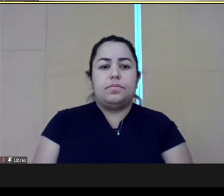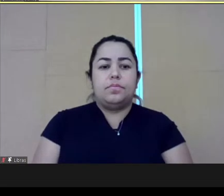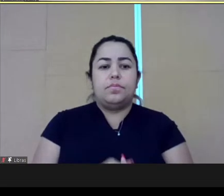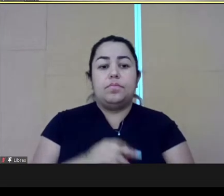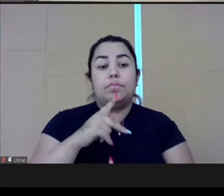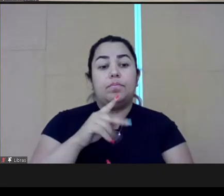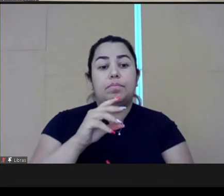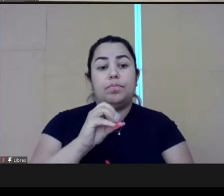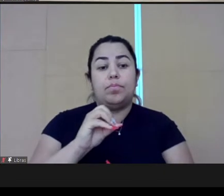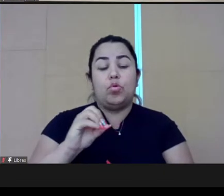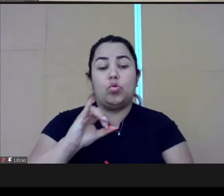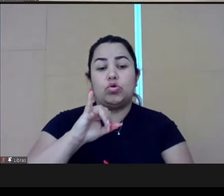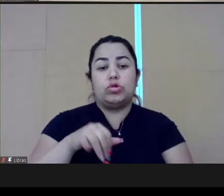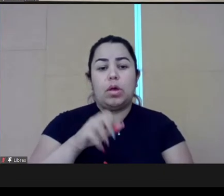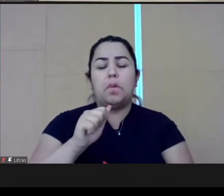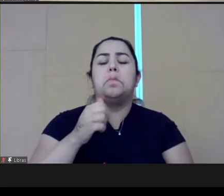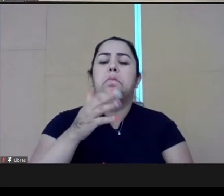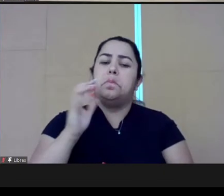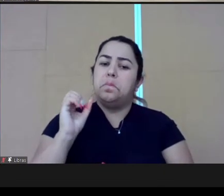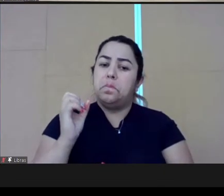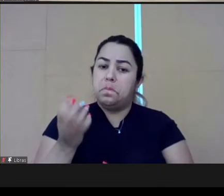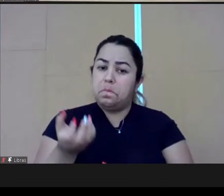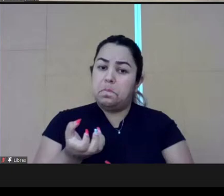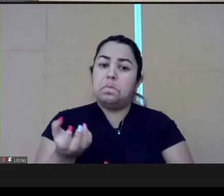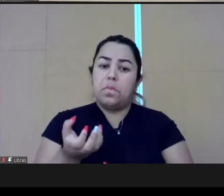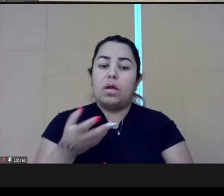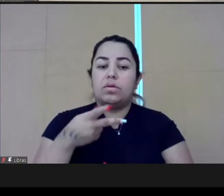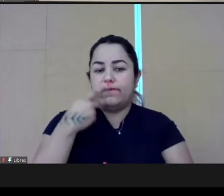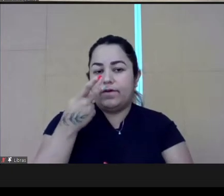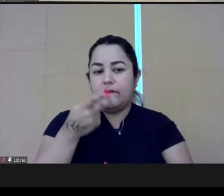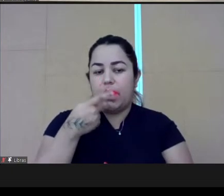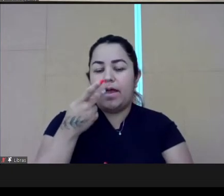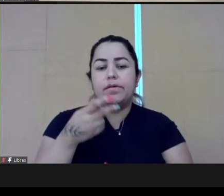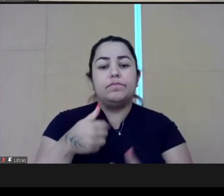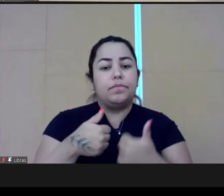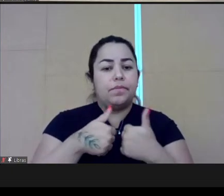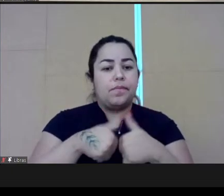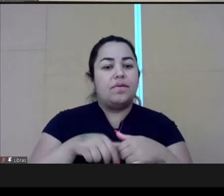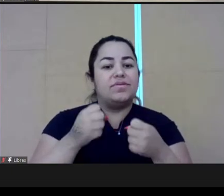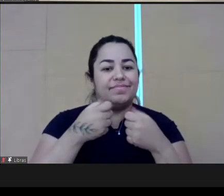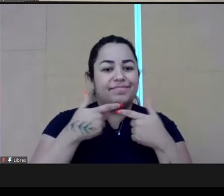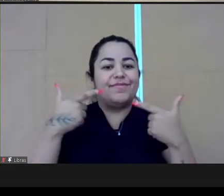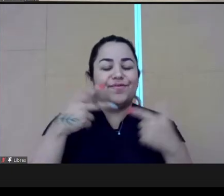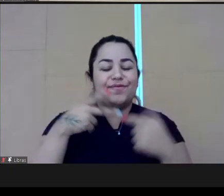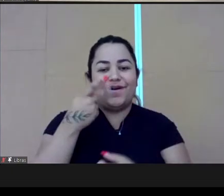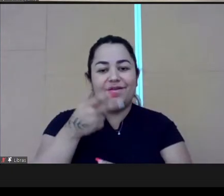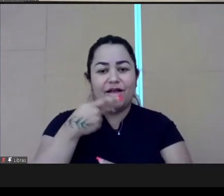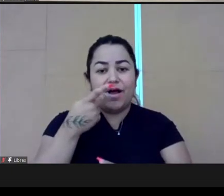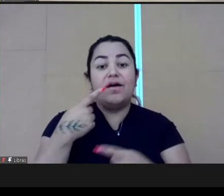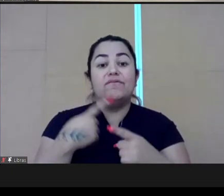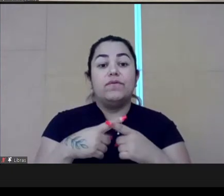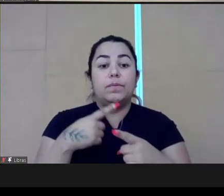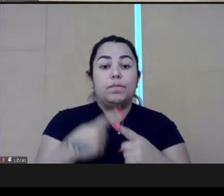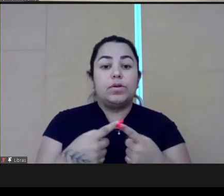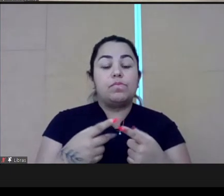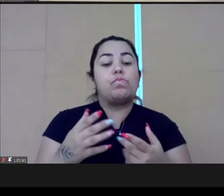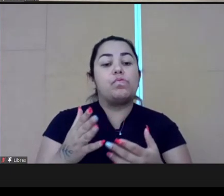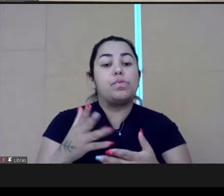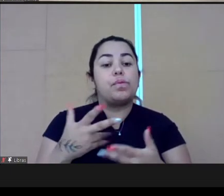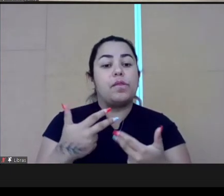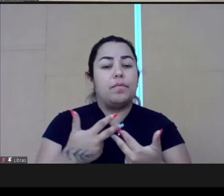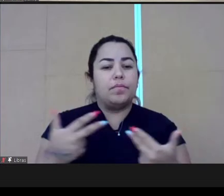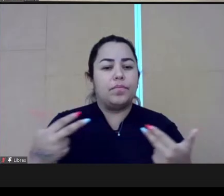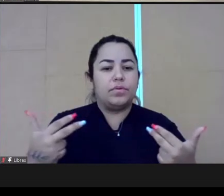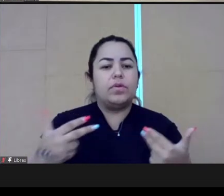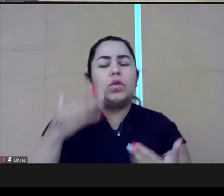Yes, I was smiling away because this is something that we strongly believe in a political that while it's,